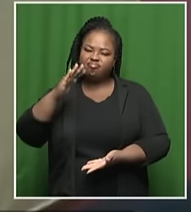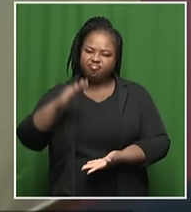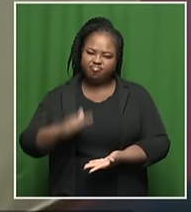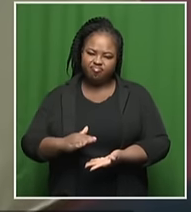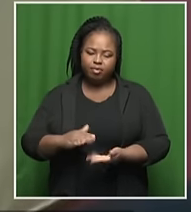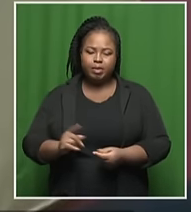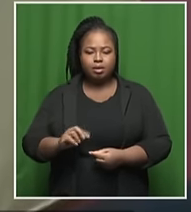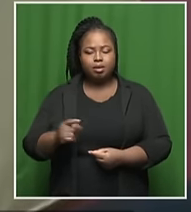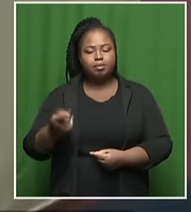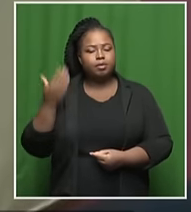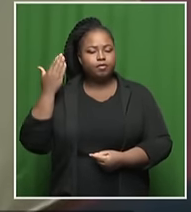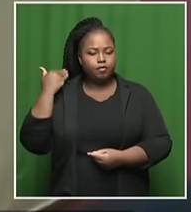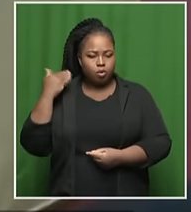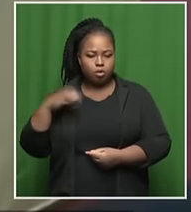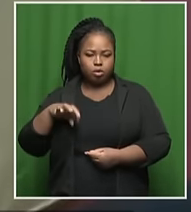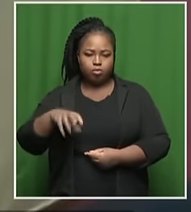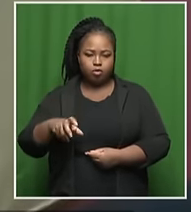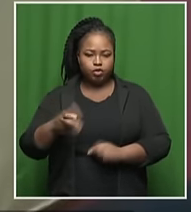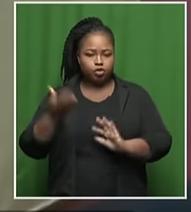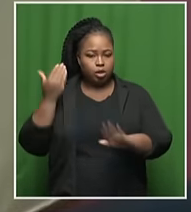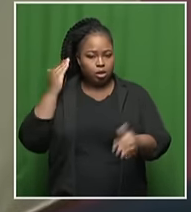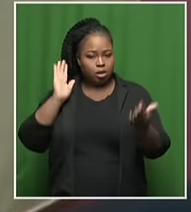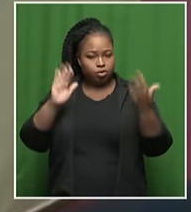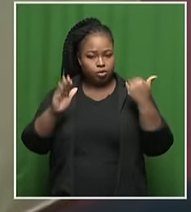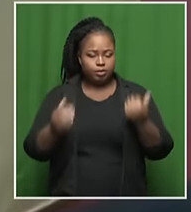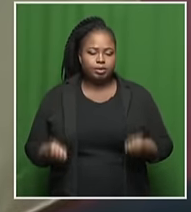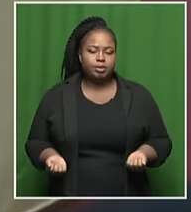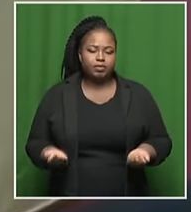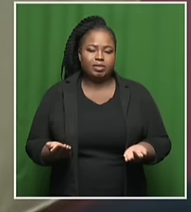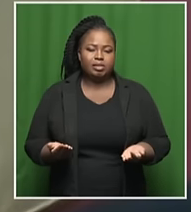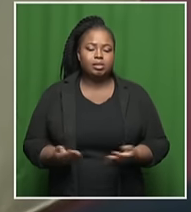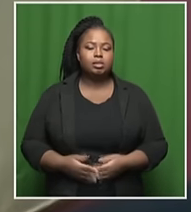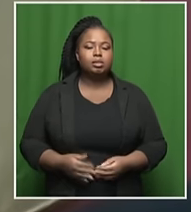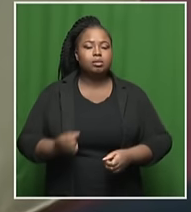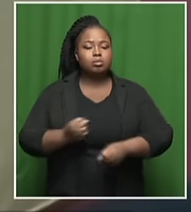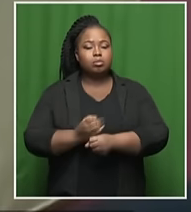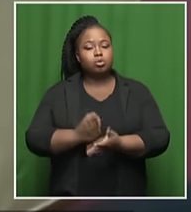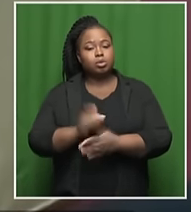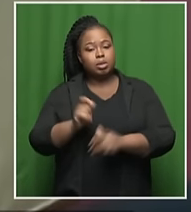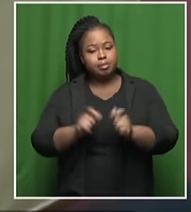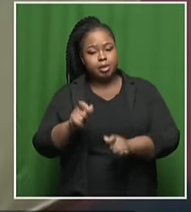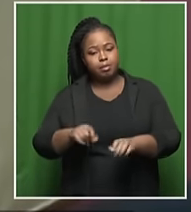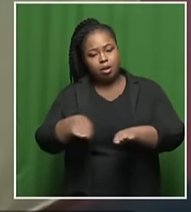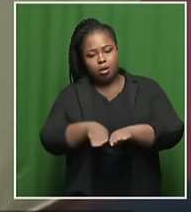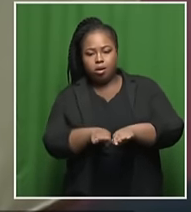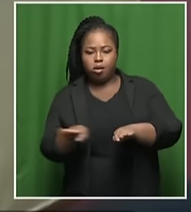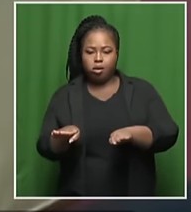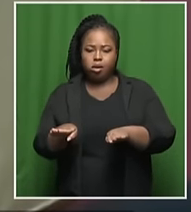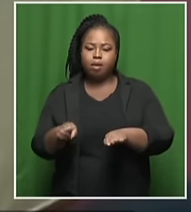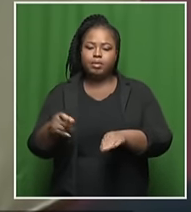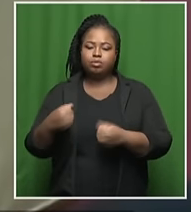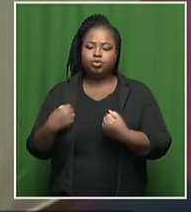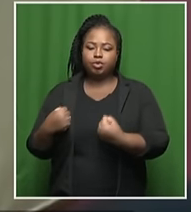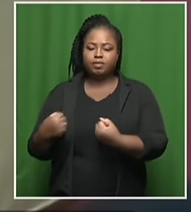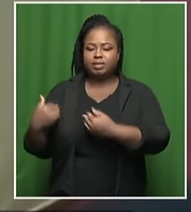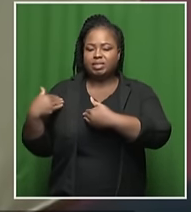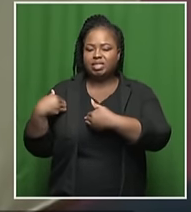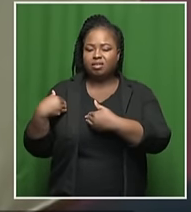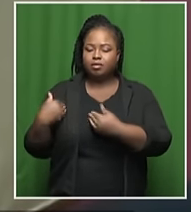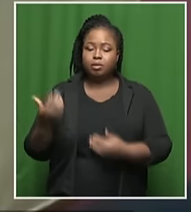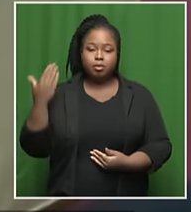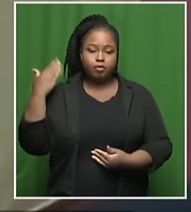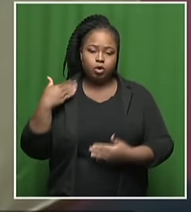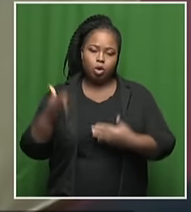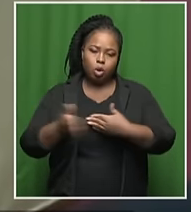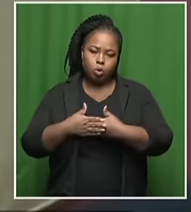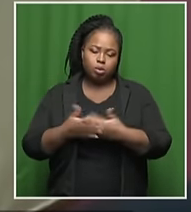So a lot of work was done by our provincial traffic services to make sure that people would go through there safely. It was closed for a while.